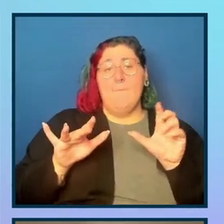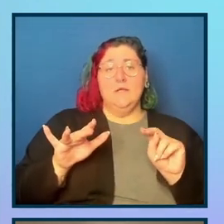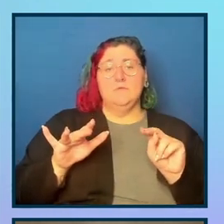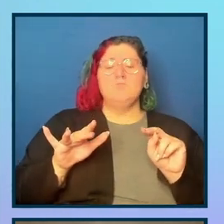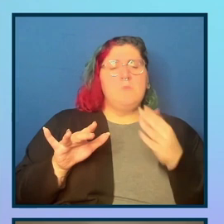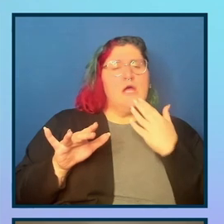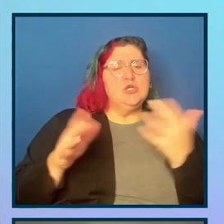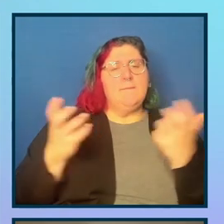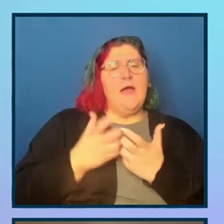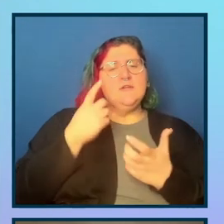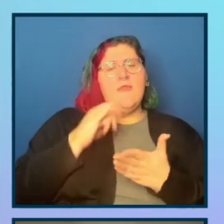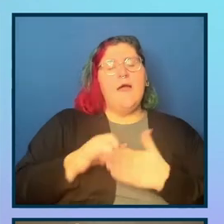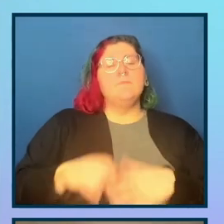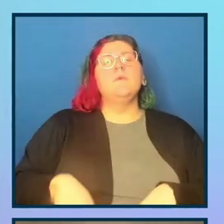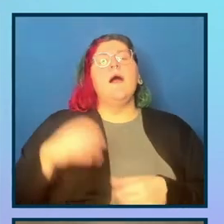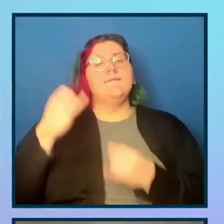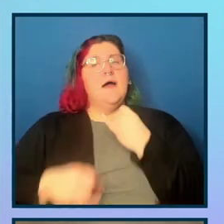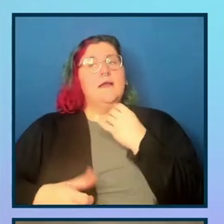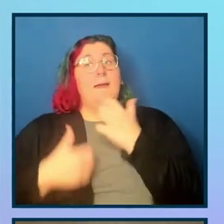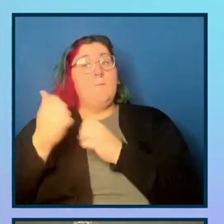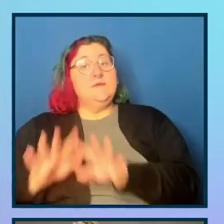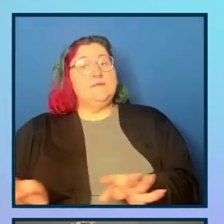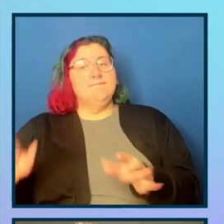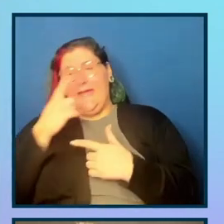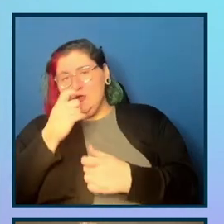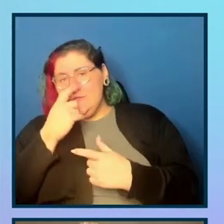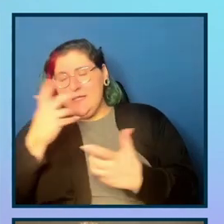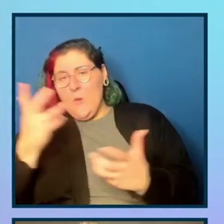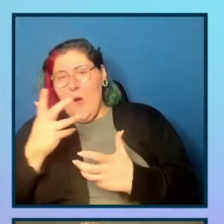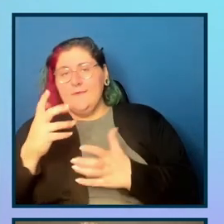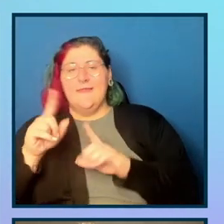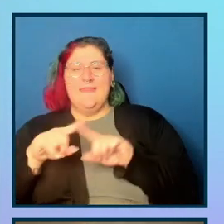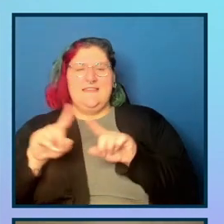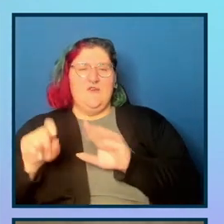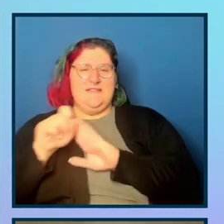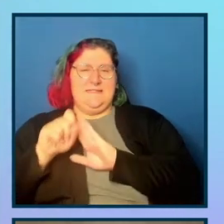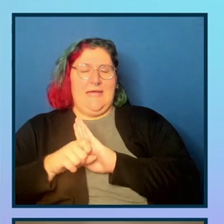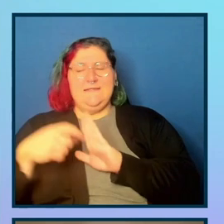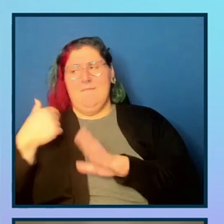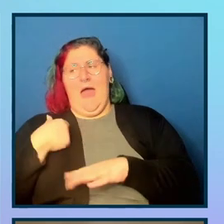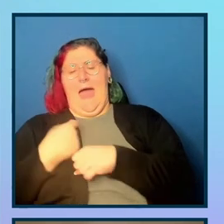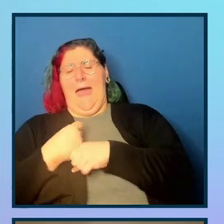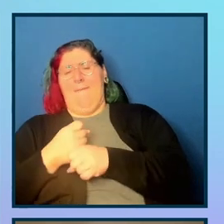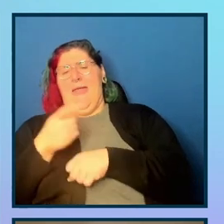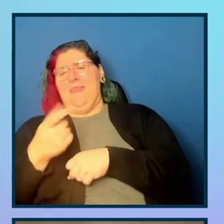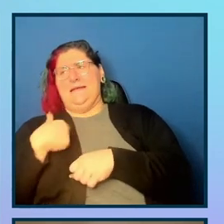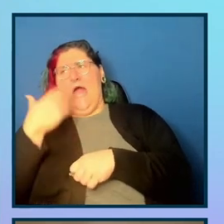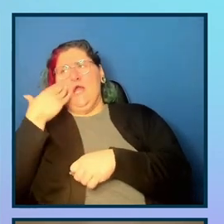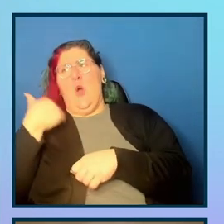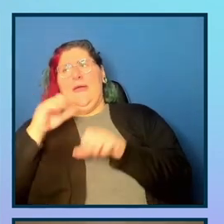on it. And finally, the most interesting part is the states. So I know that this, you know, I, I built this thing. I know that hasn't expanded in a collapsed state.